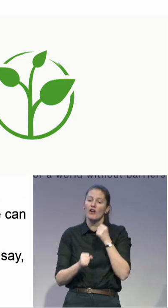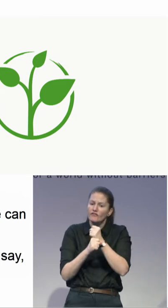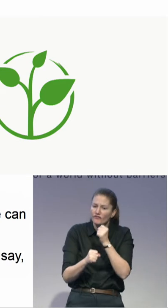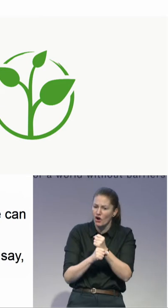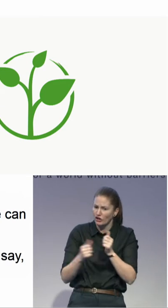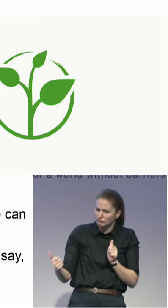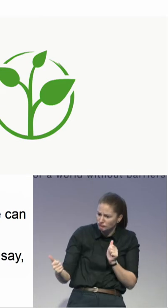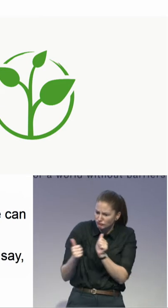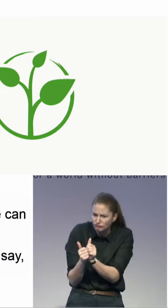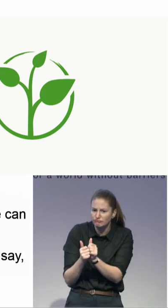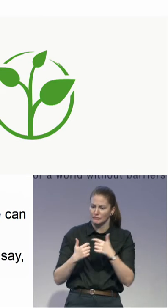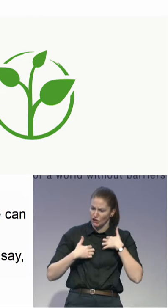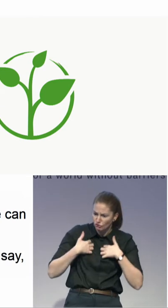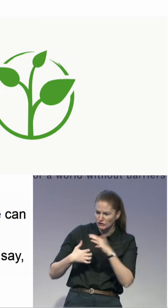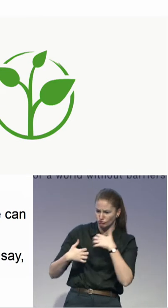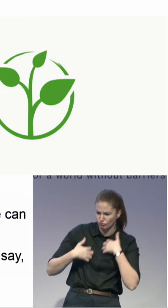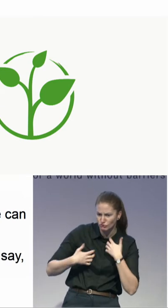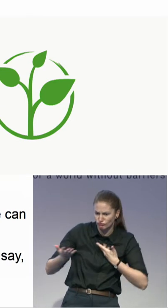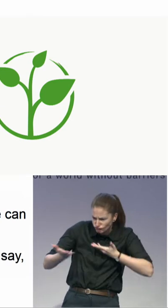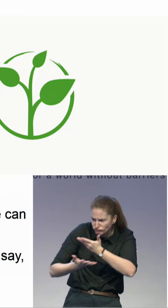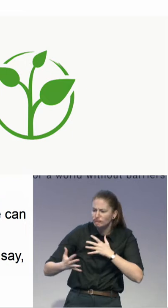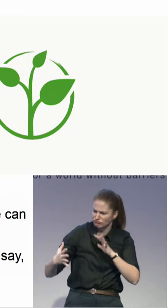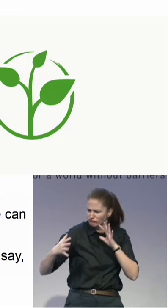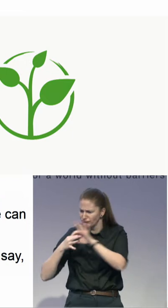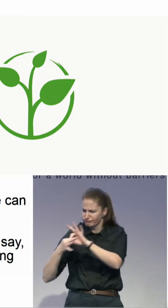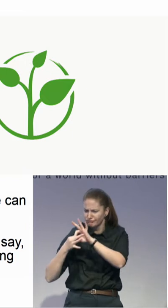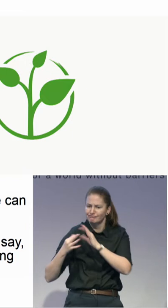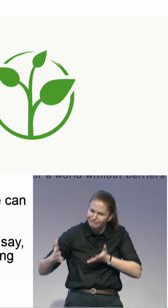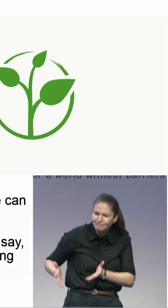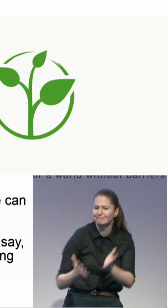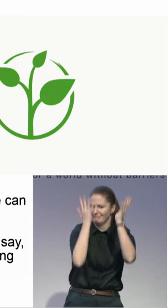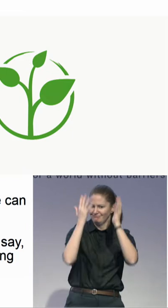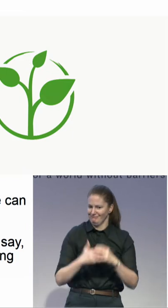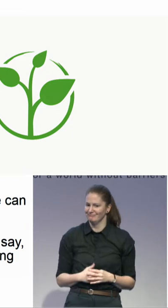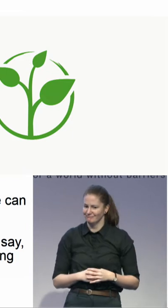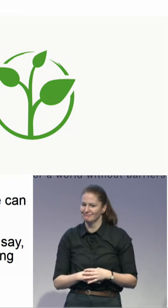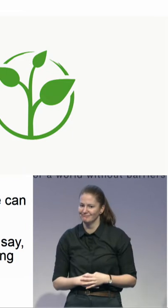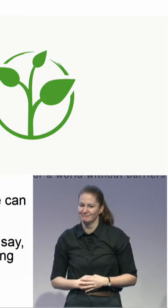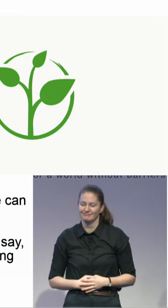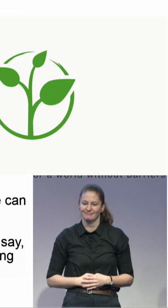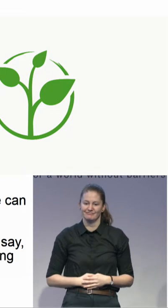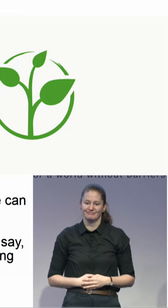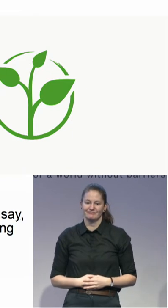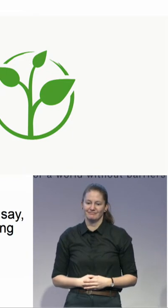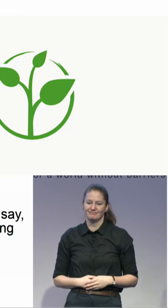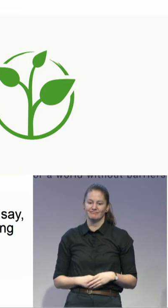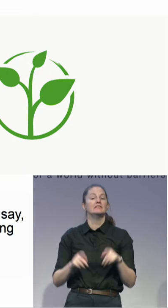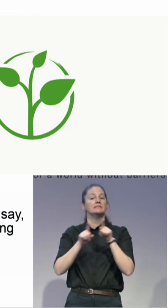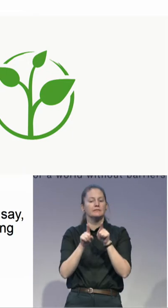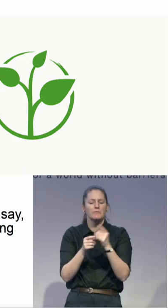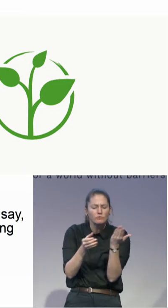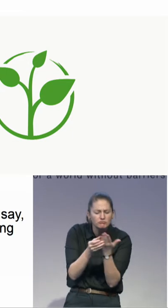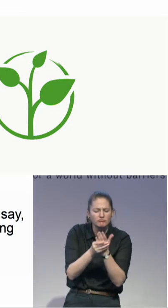you also mentioned is that my papers belong to me. So, the PO will not keep any of their notes